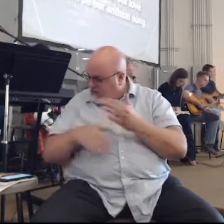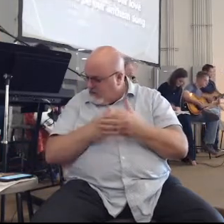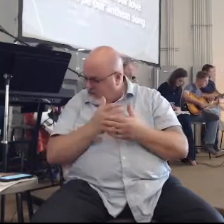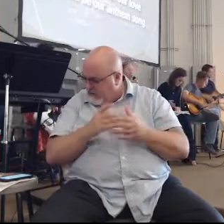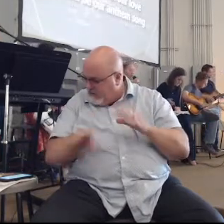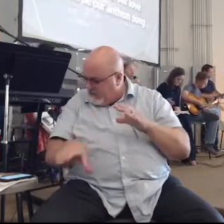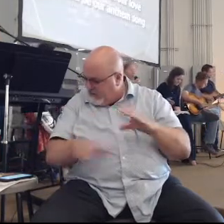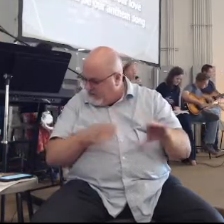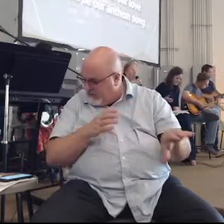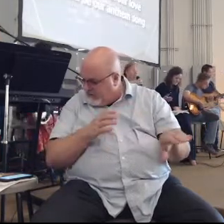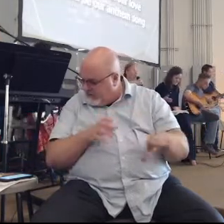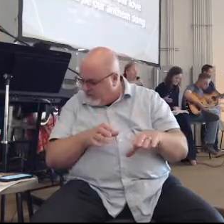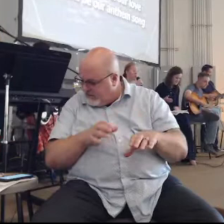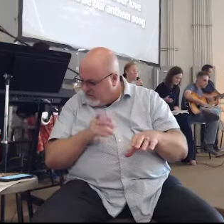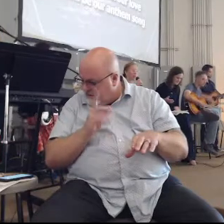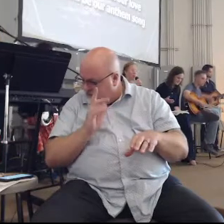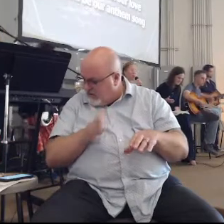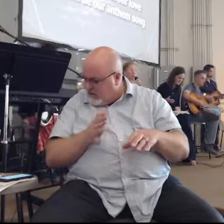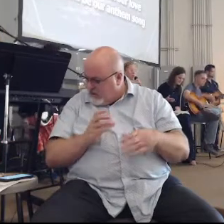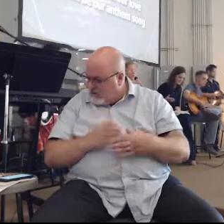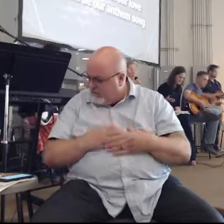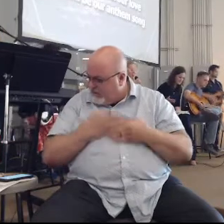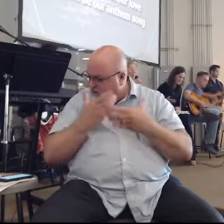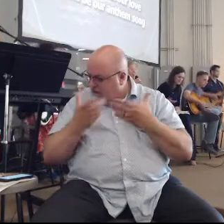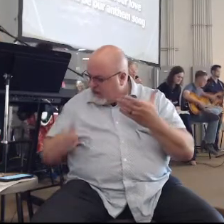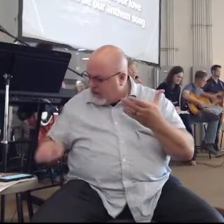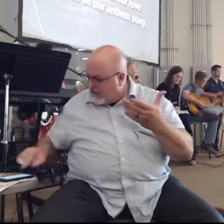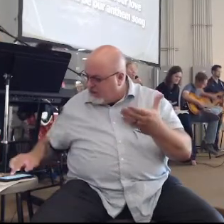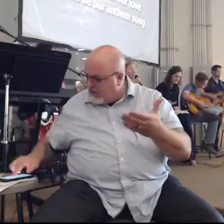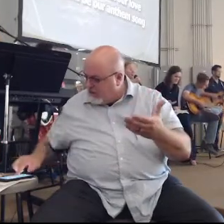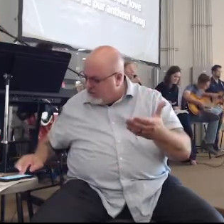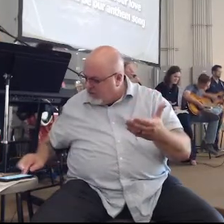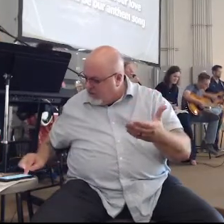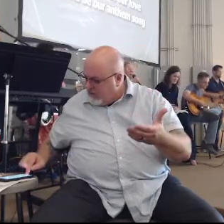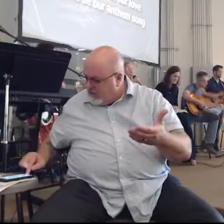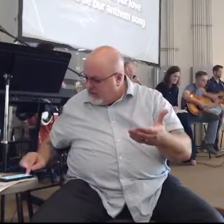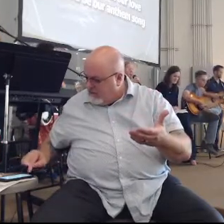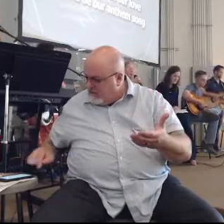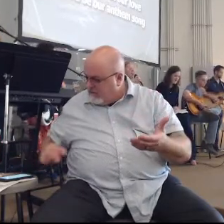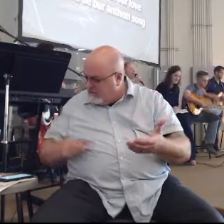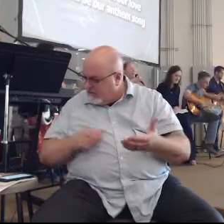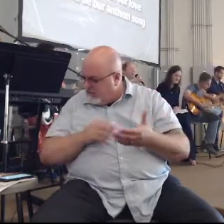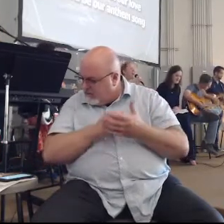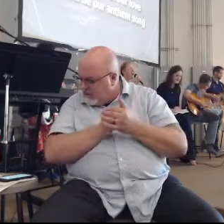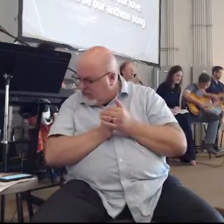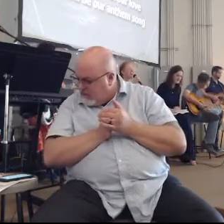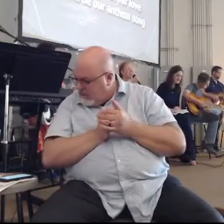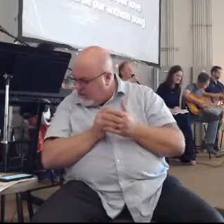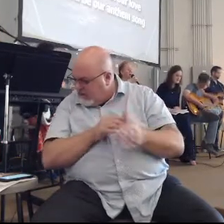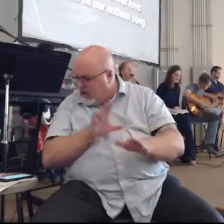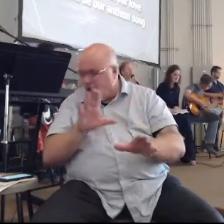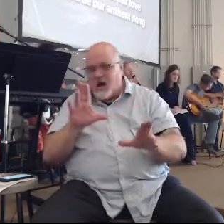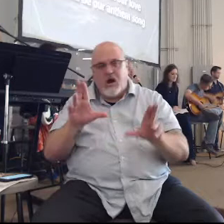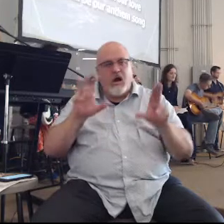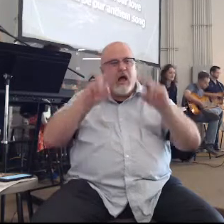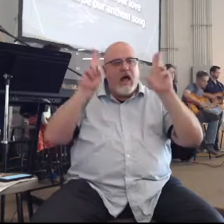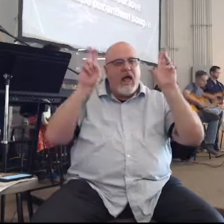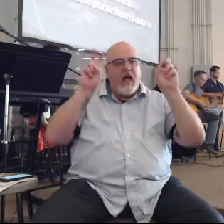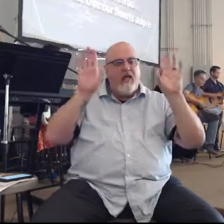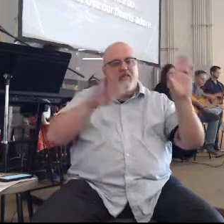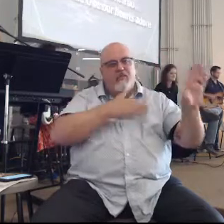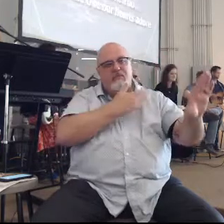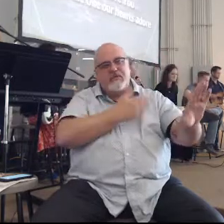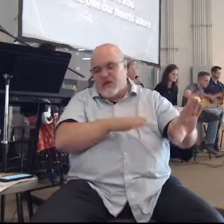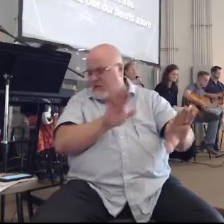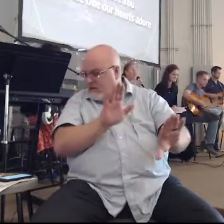you've done made us For all that you've done All that you've